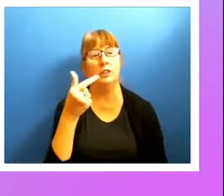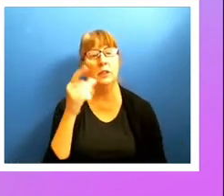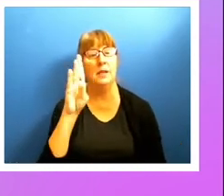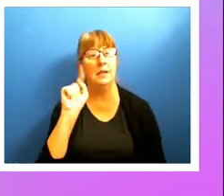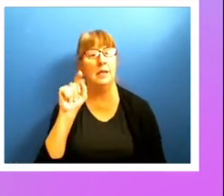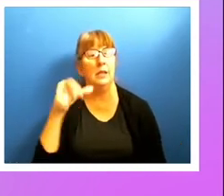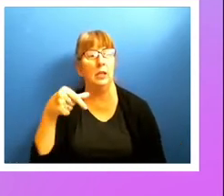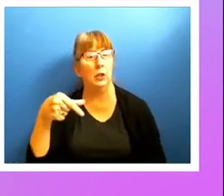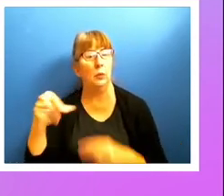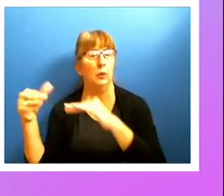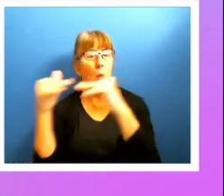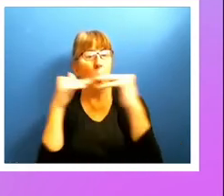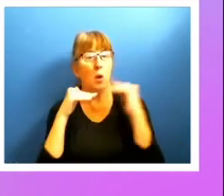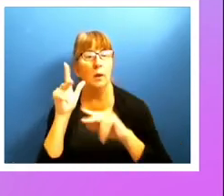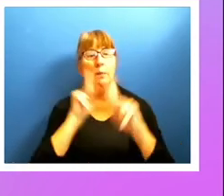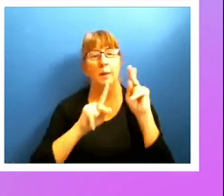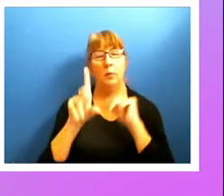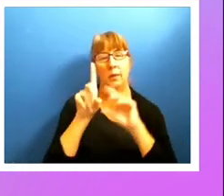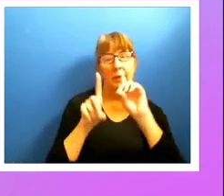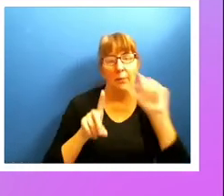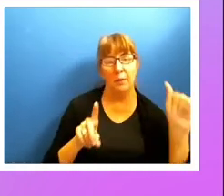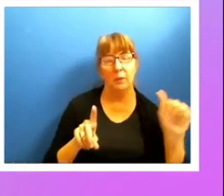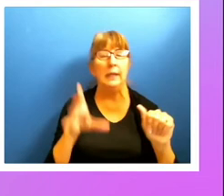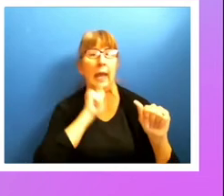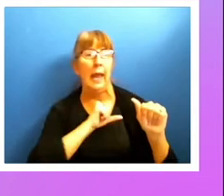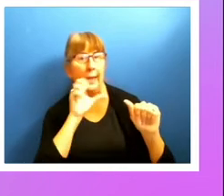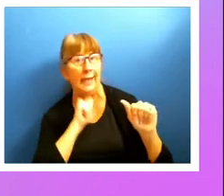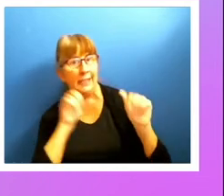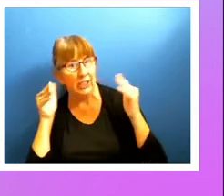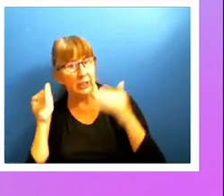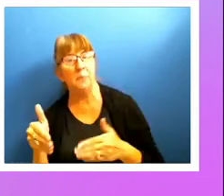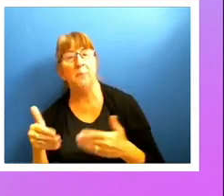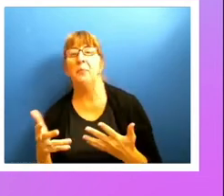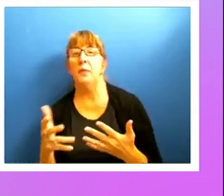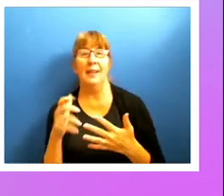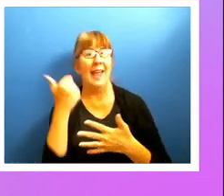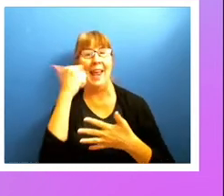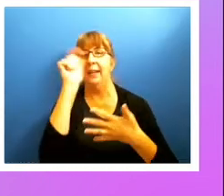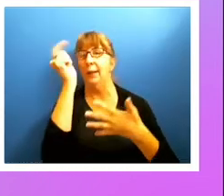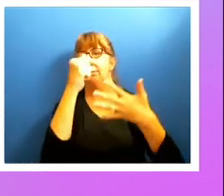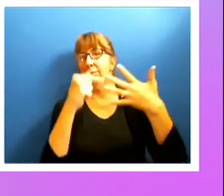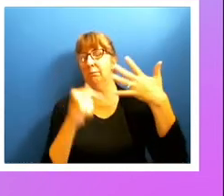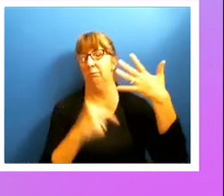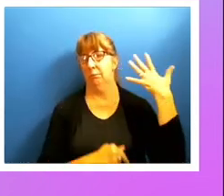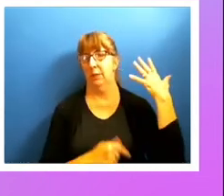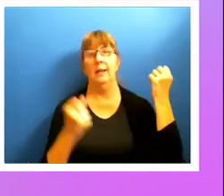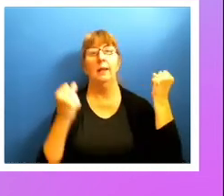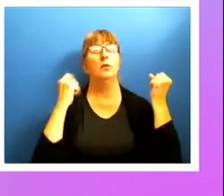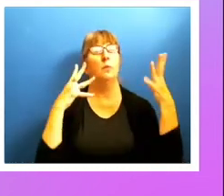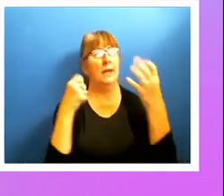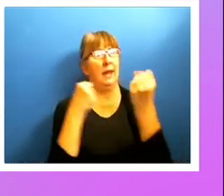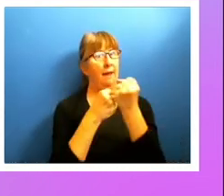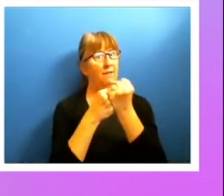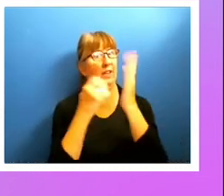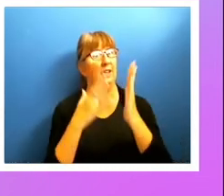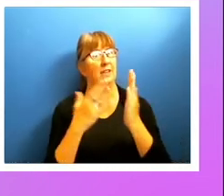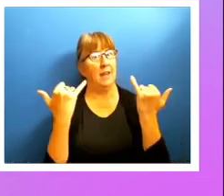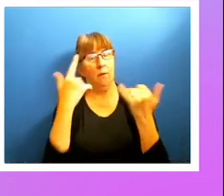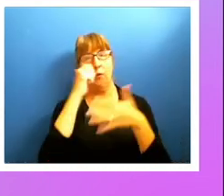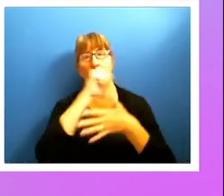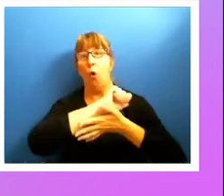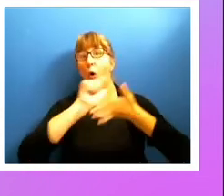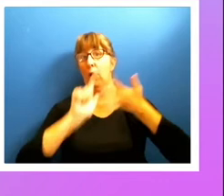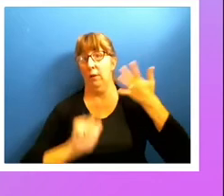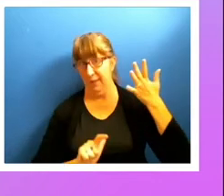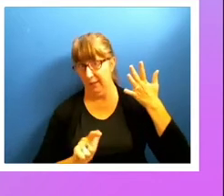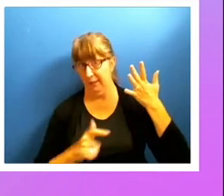pick your issue. And I'm happy to say that there are outspoken advocates now for all of these. And I